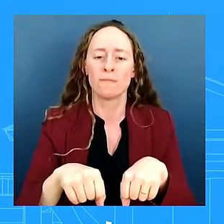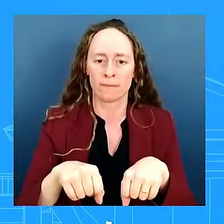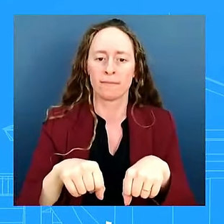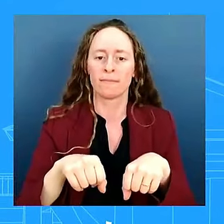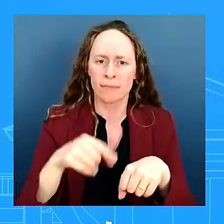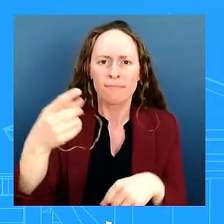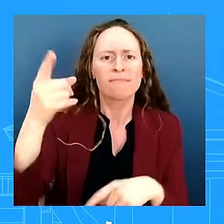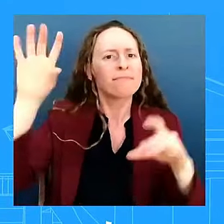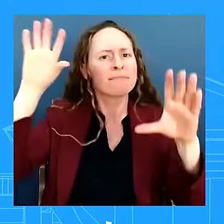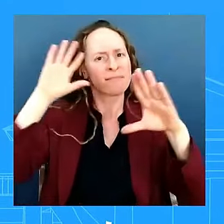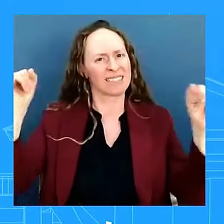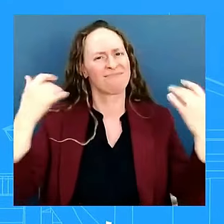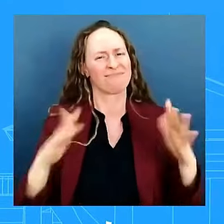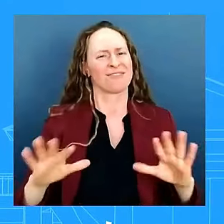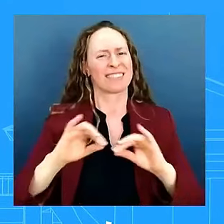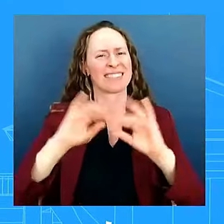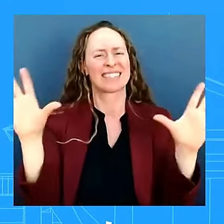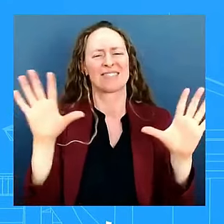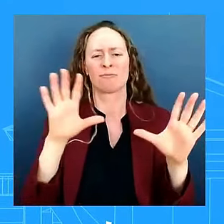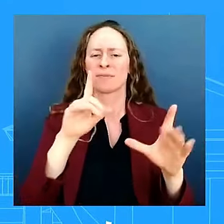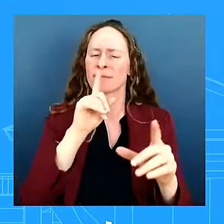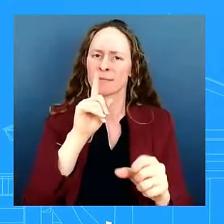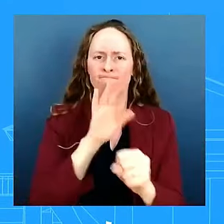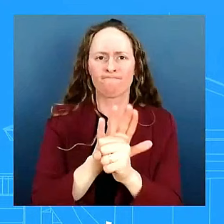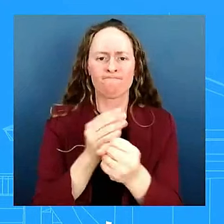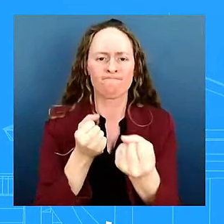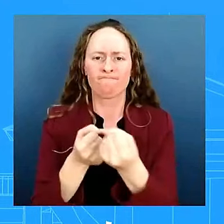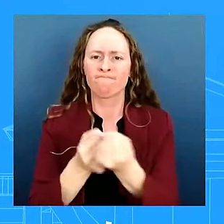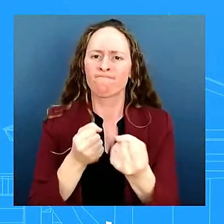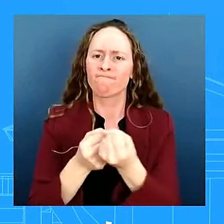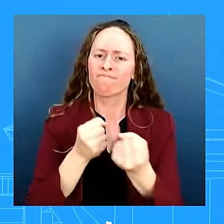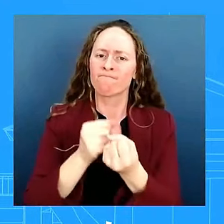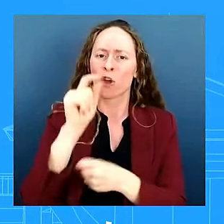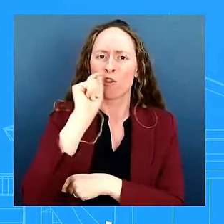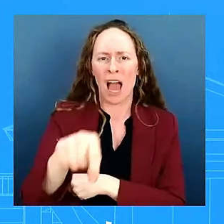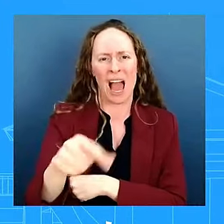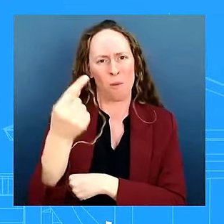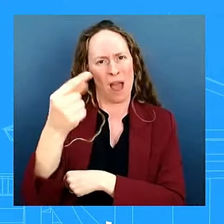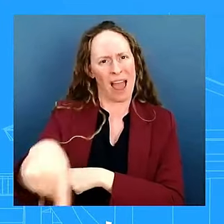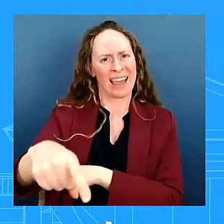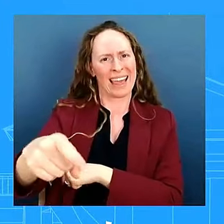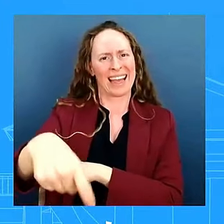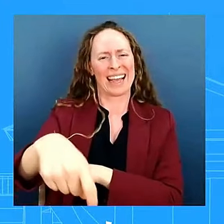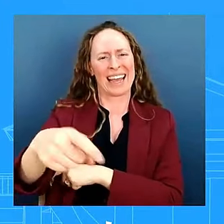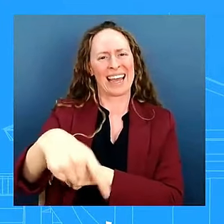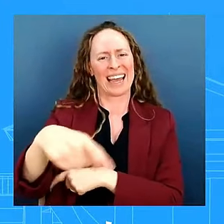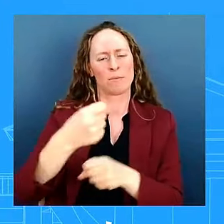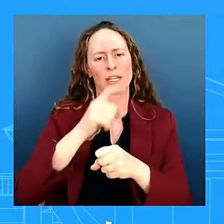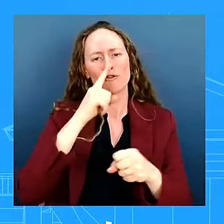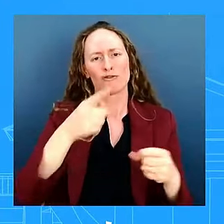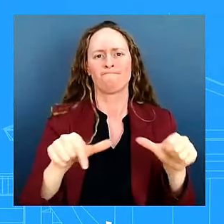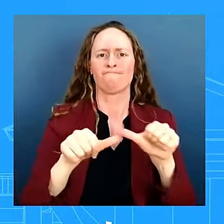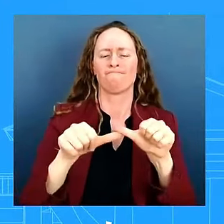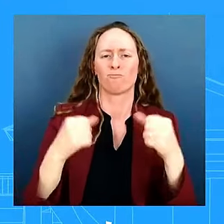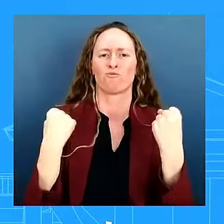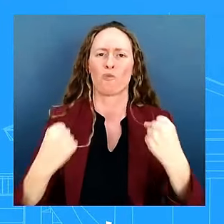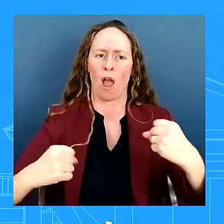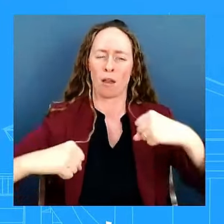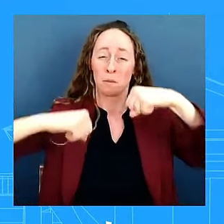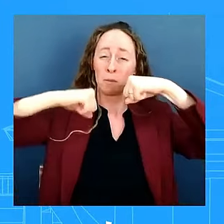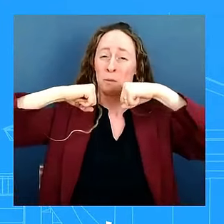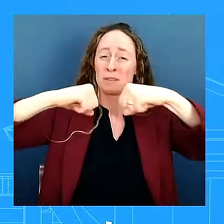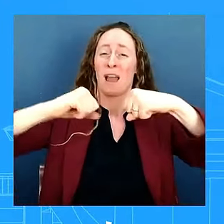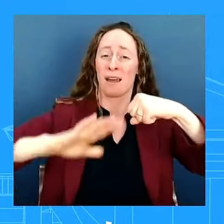sure that ukraine has everything that they need to fight for their democracy to fight for their freedom freedom and that's going to be continued